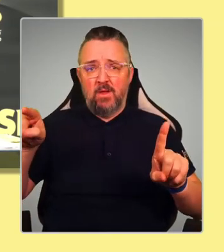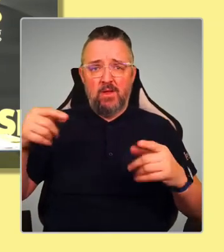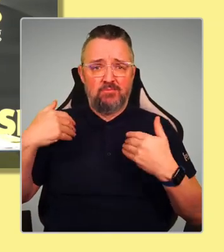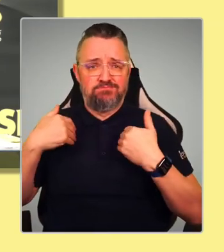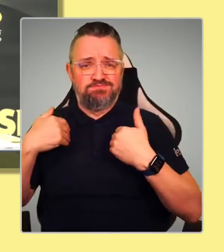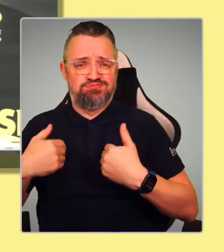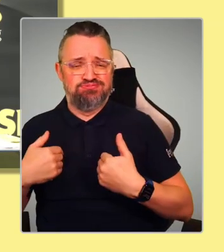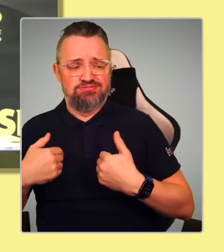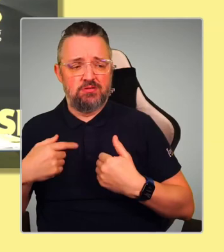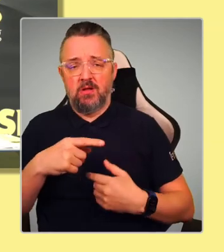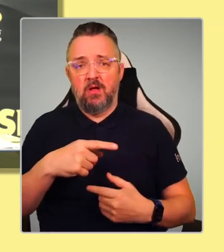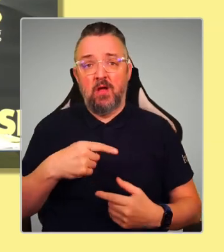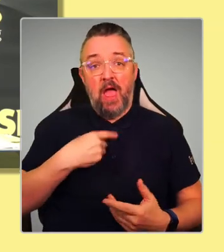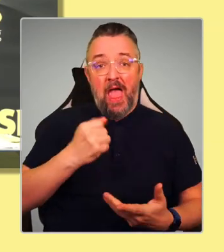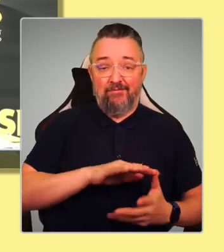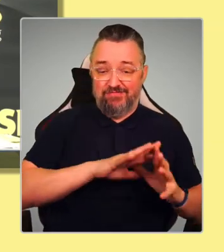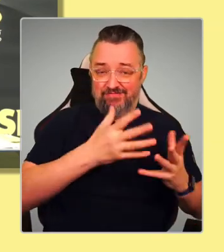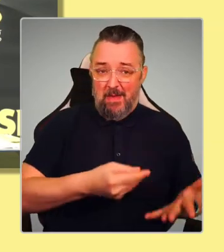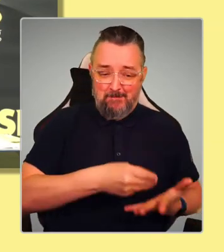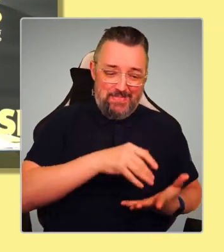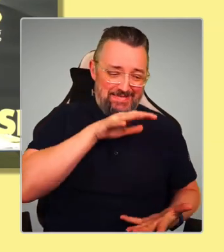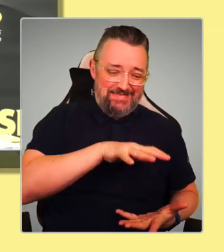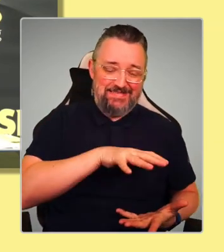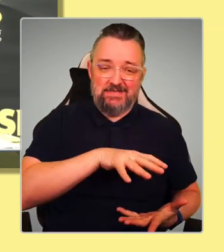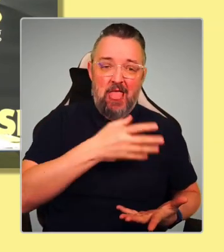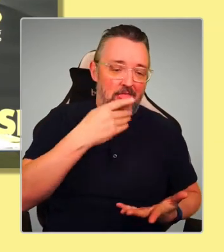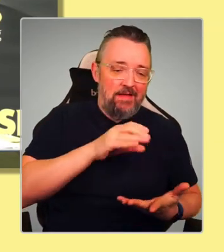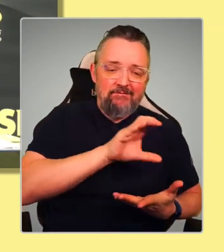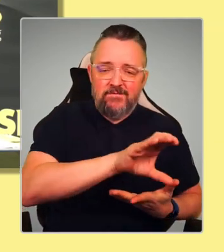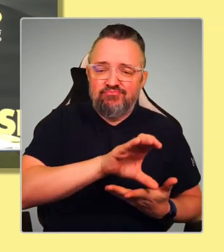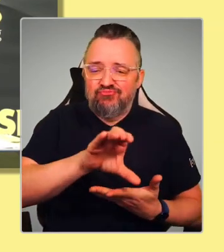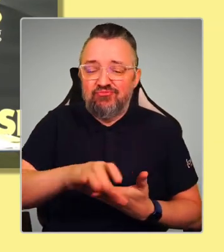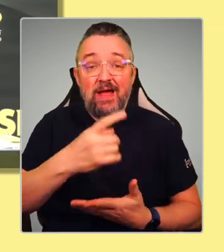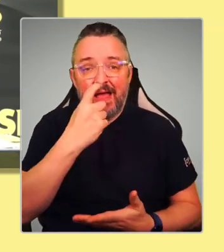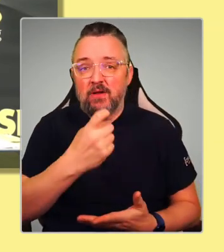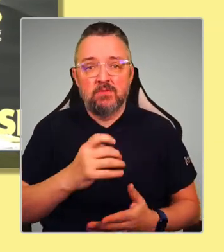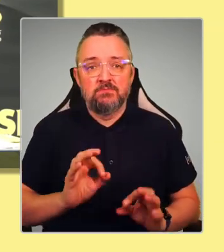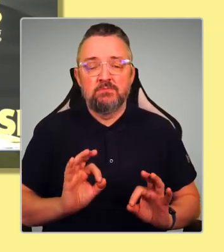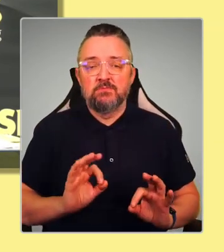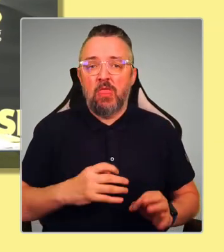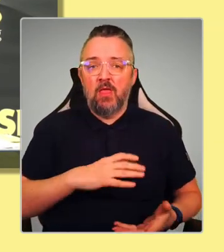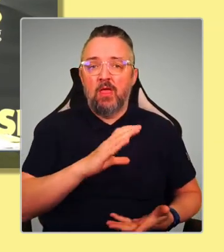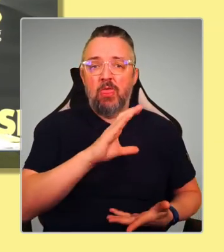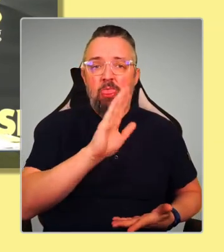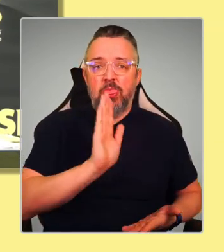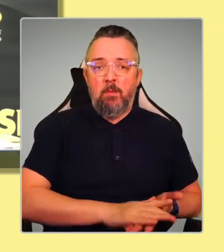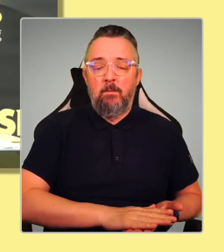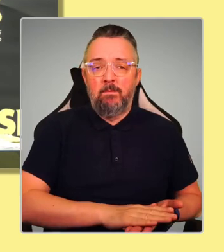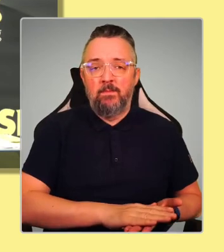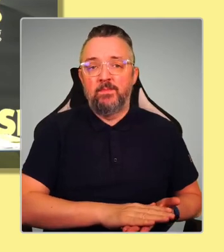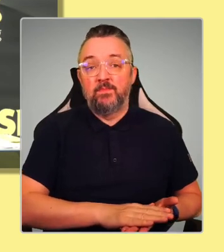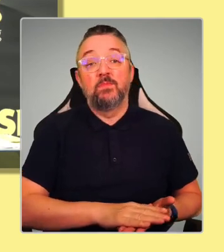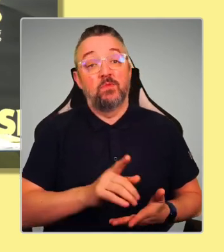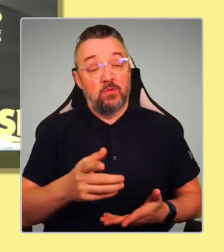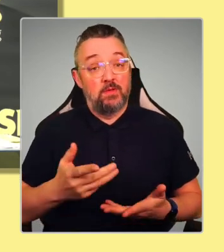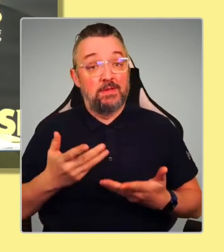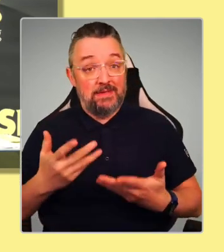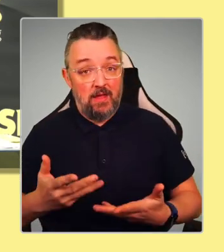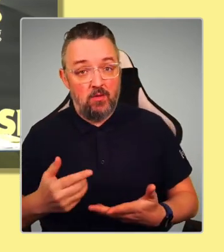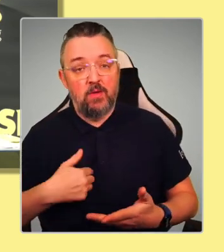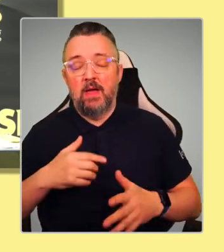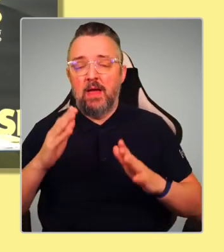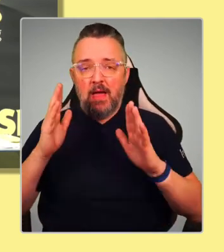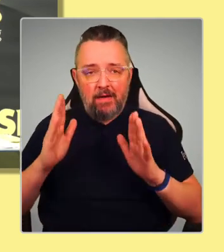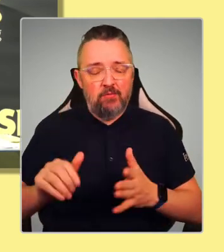of money sitting there that we can use then to invest in things or things that are important to the people of Scotland. So this time, we have to get this right.